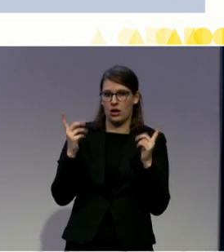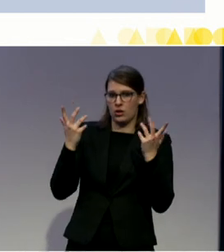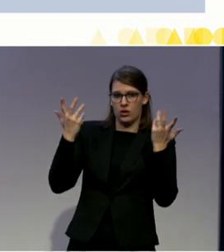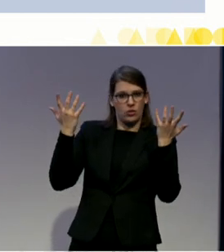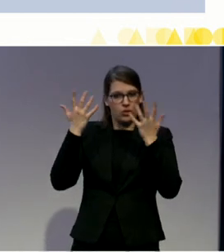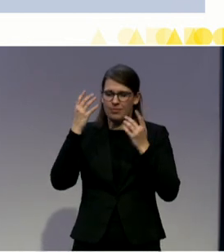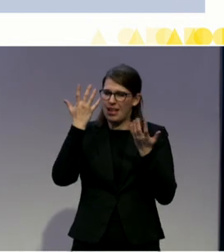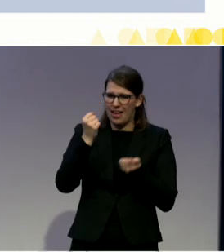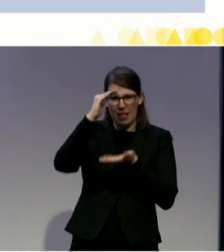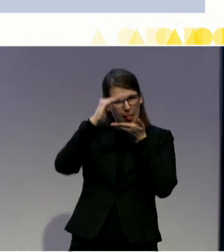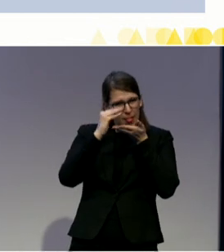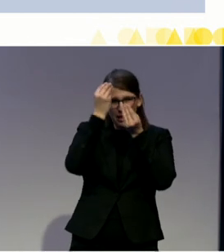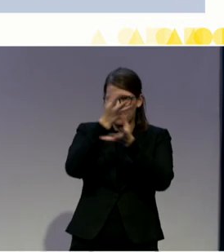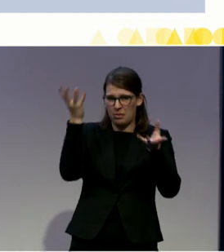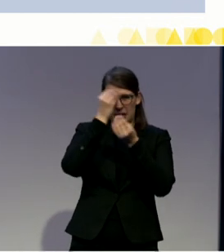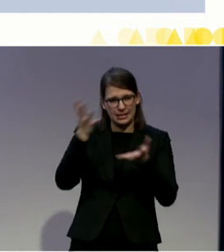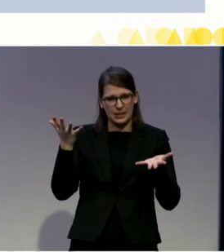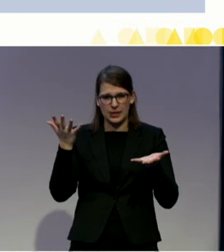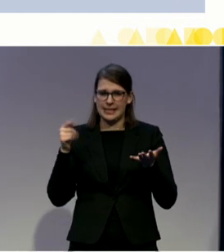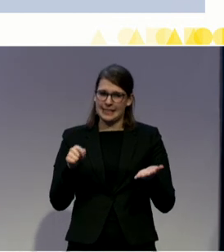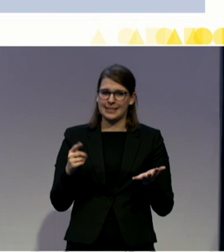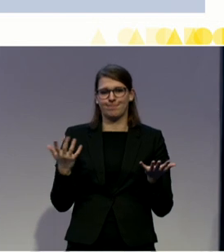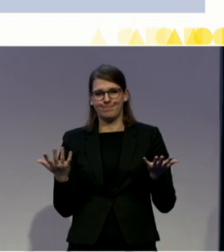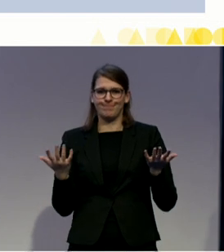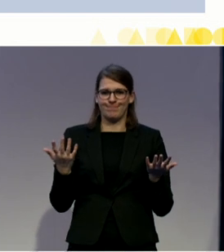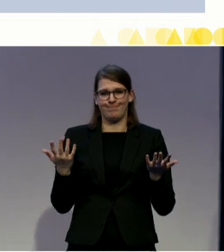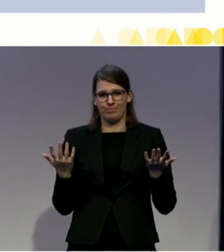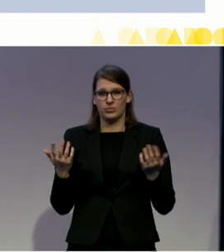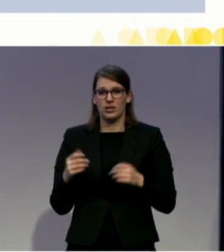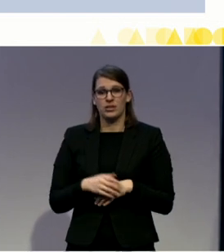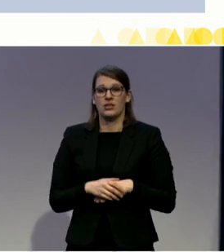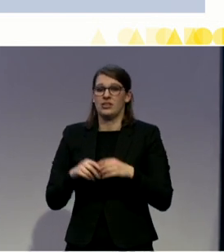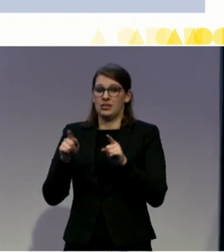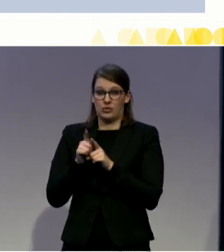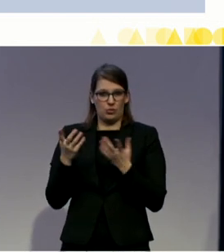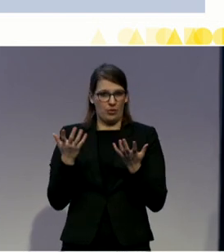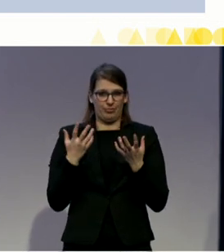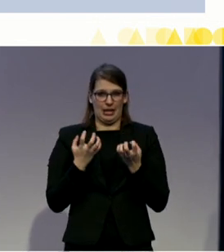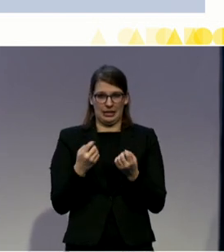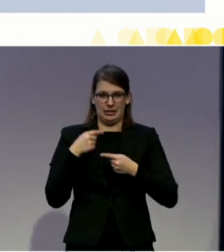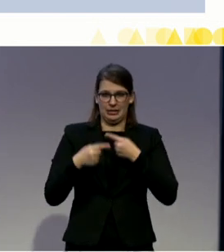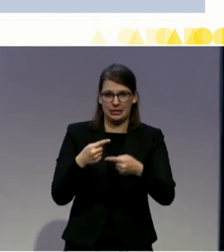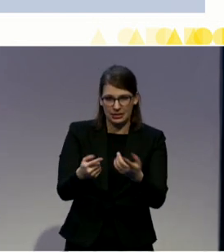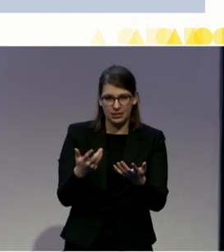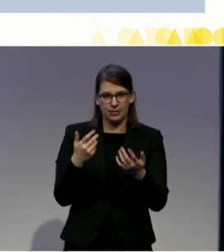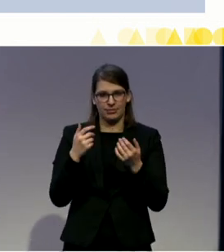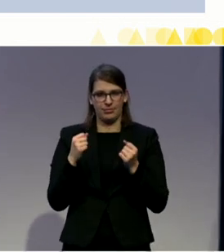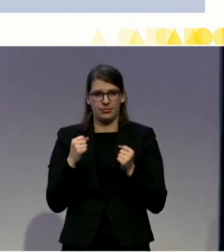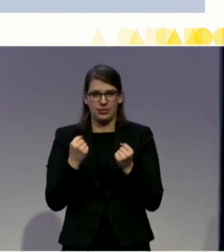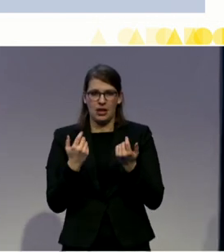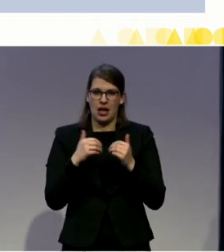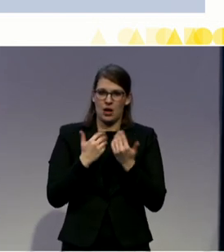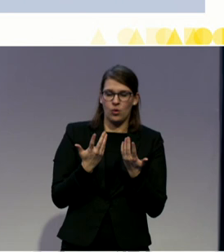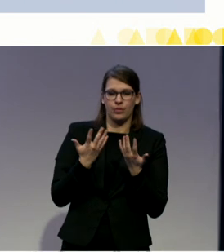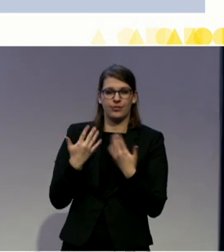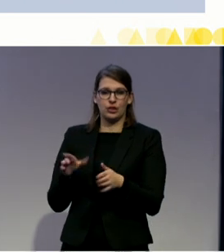And finally, in terms of practical organization, here we have to say that the barriers came very much to